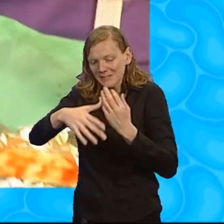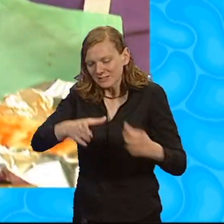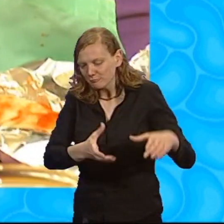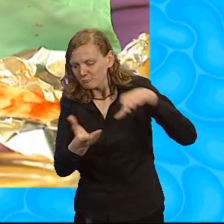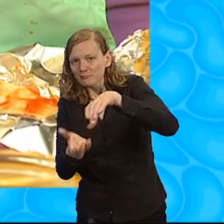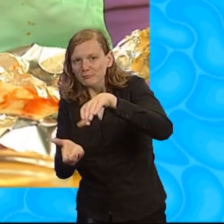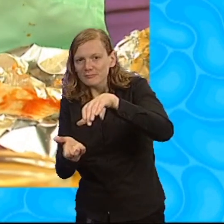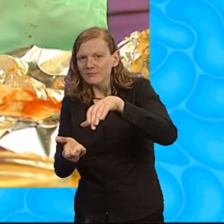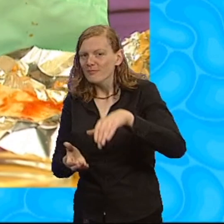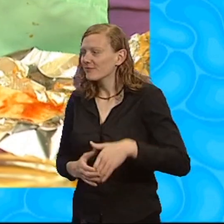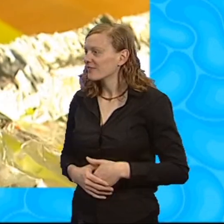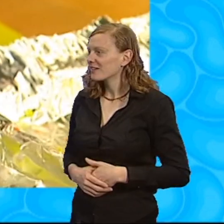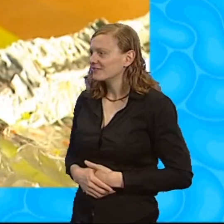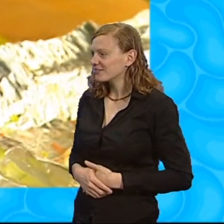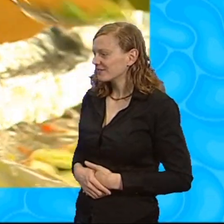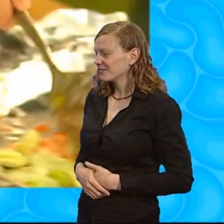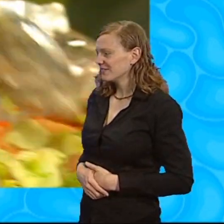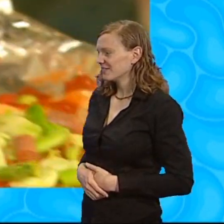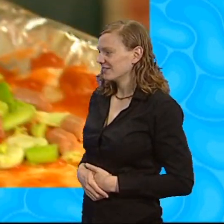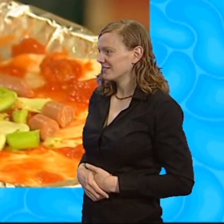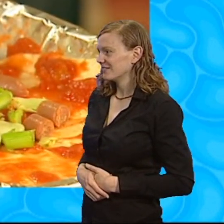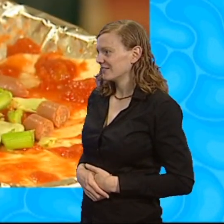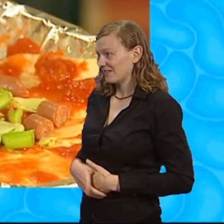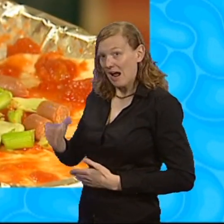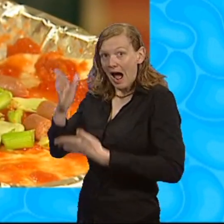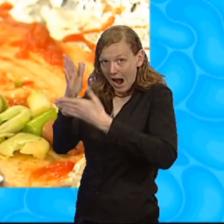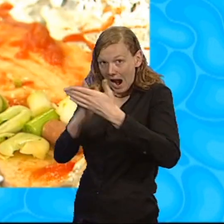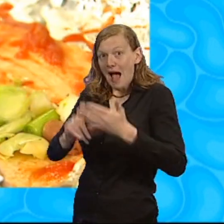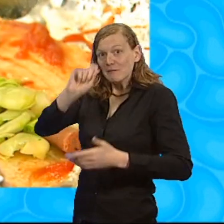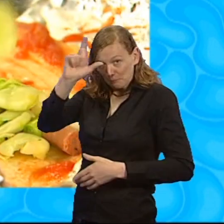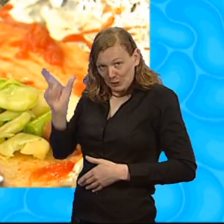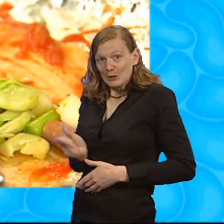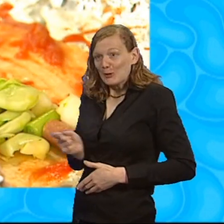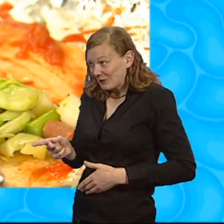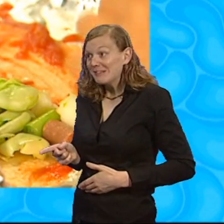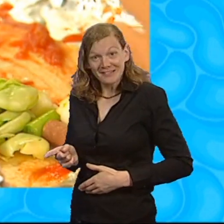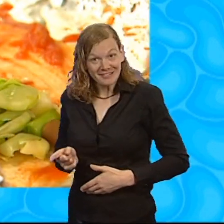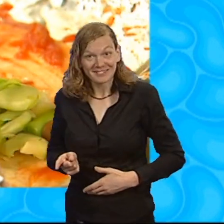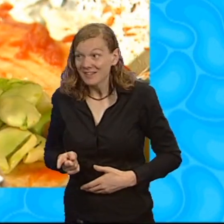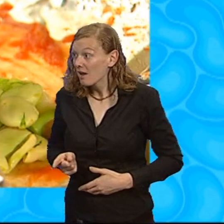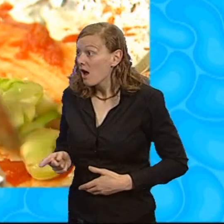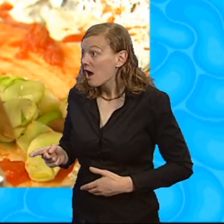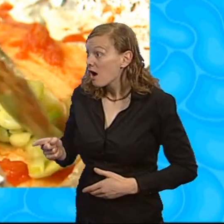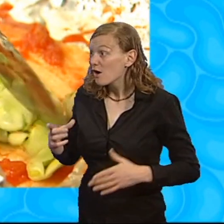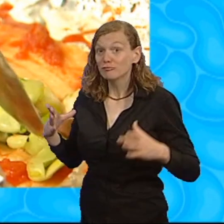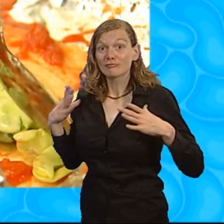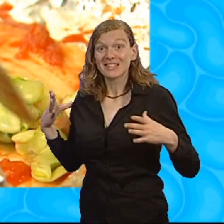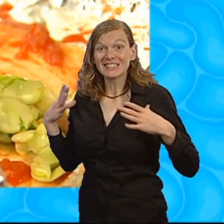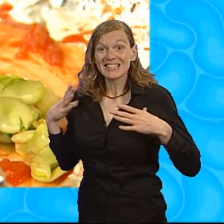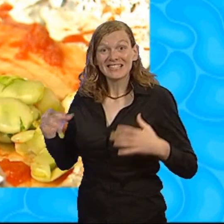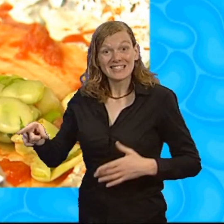It's a little moon. It's got a mountain on. Okay. Now you ready for the next bit? Yeah.